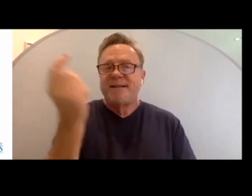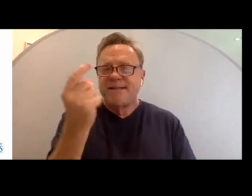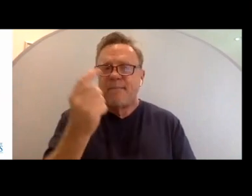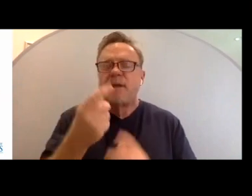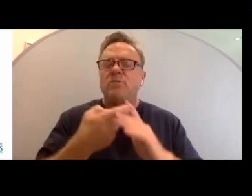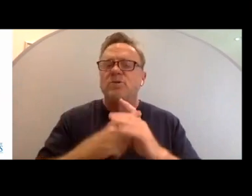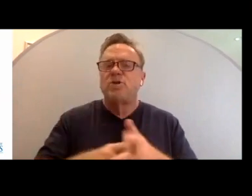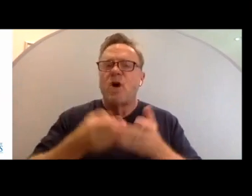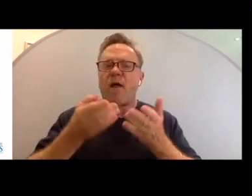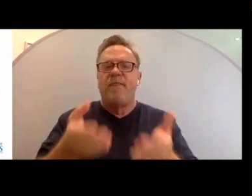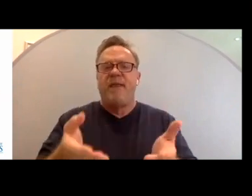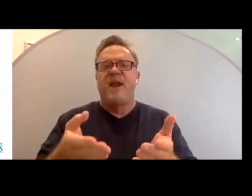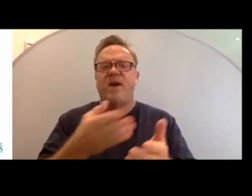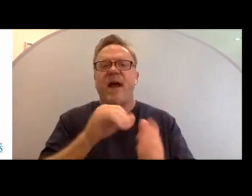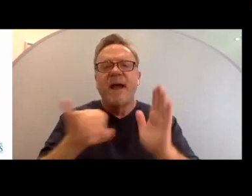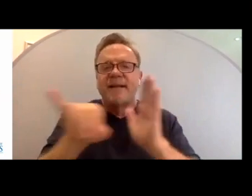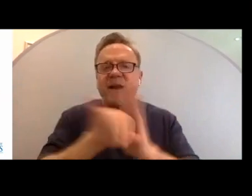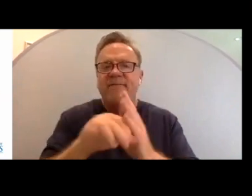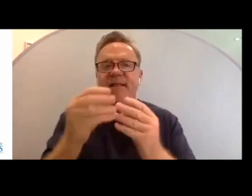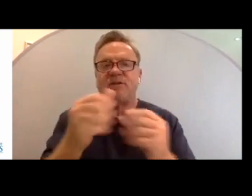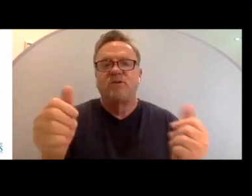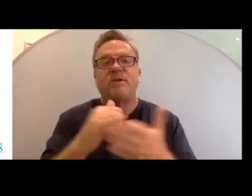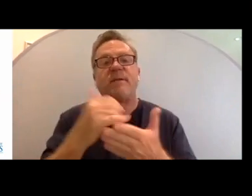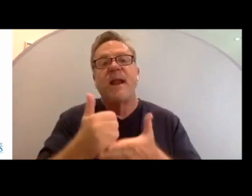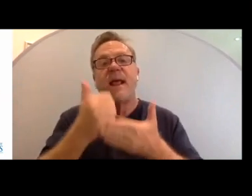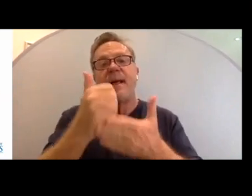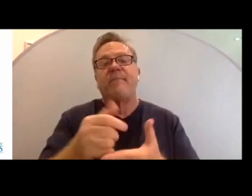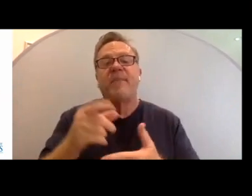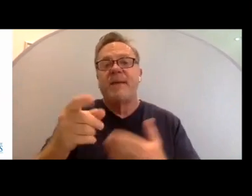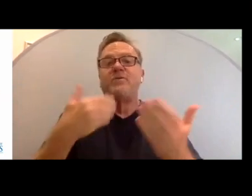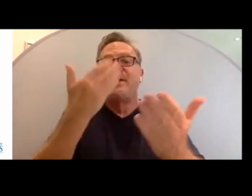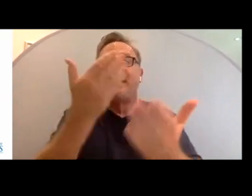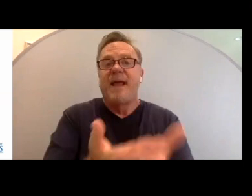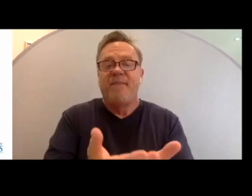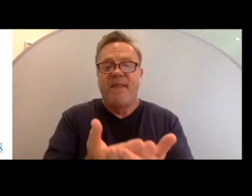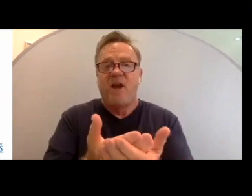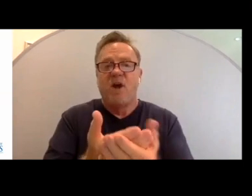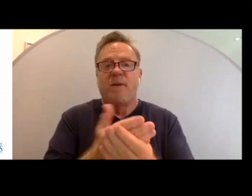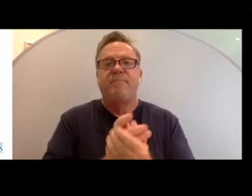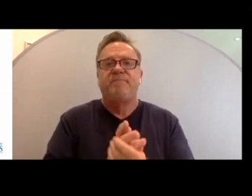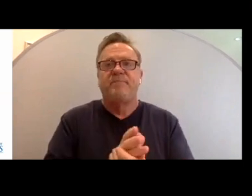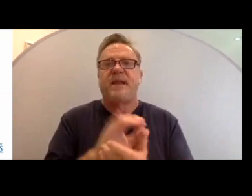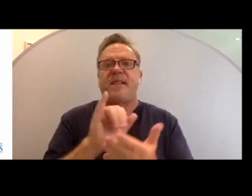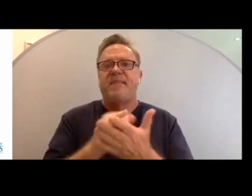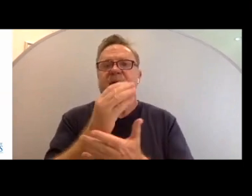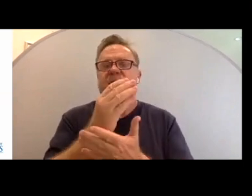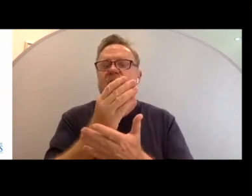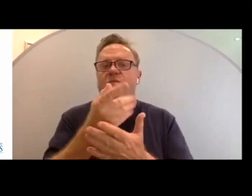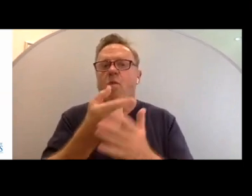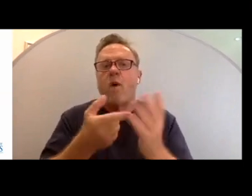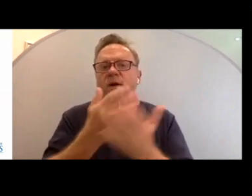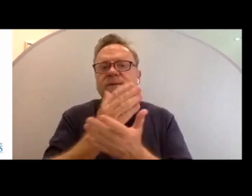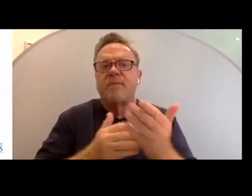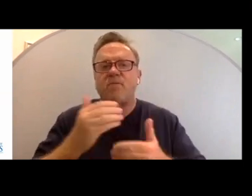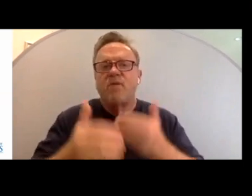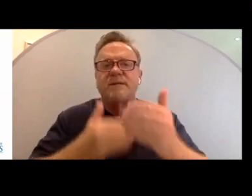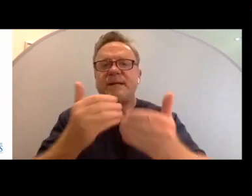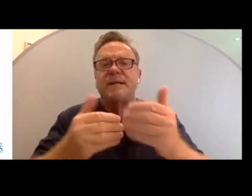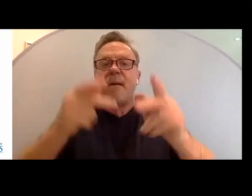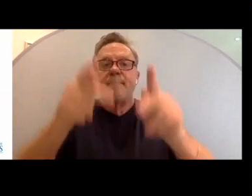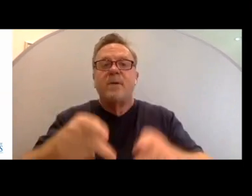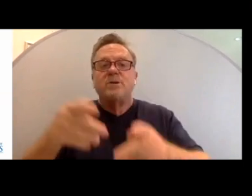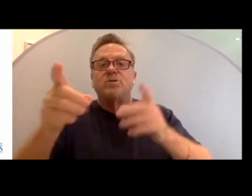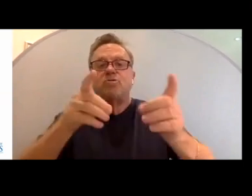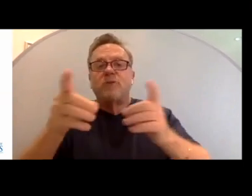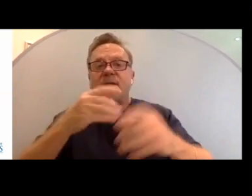there and identify the solutions that help them to get there. That is some of the process. It's a person-directed process that